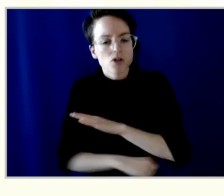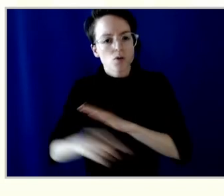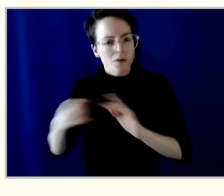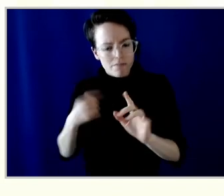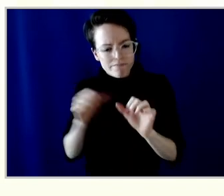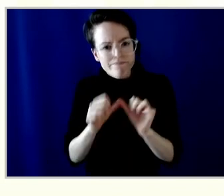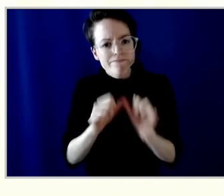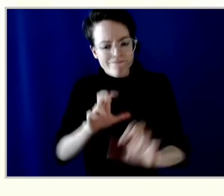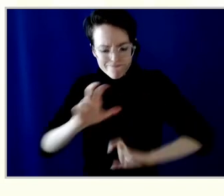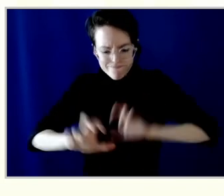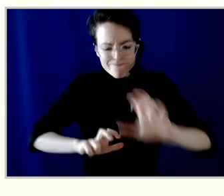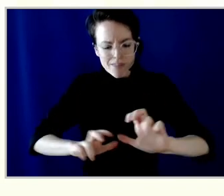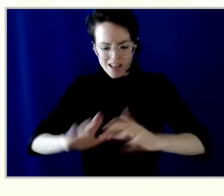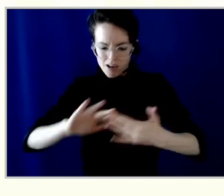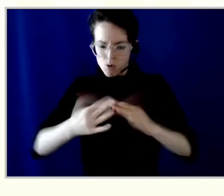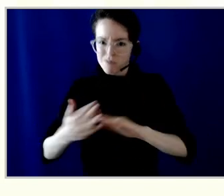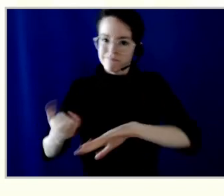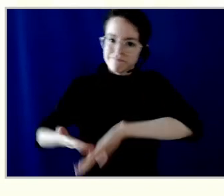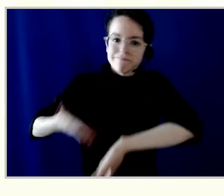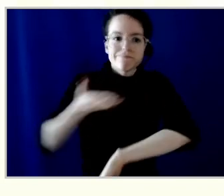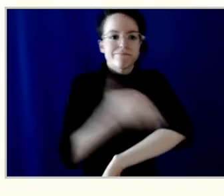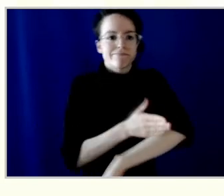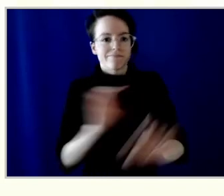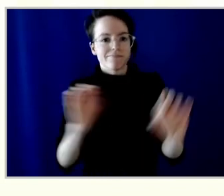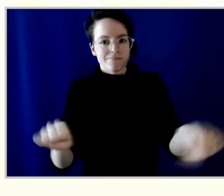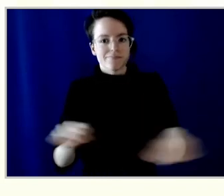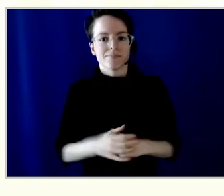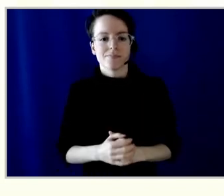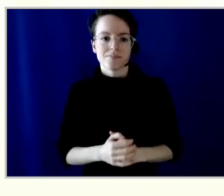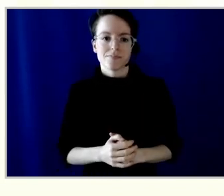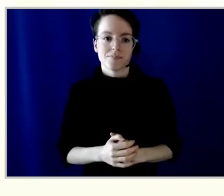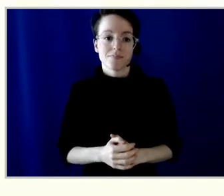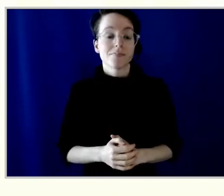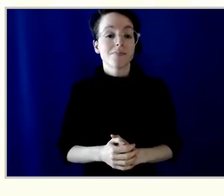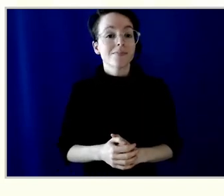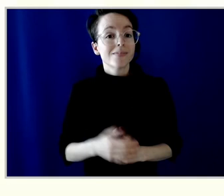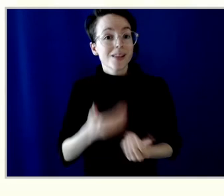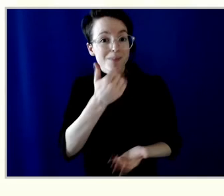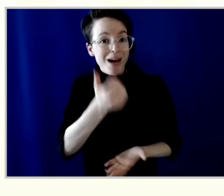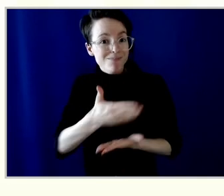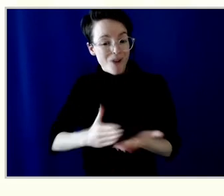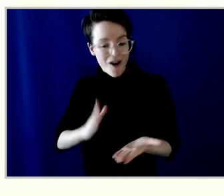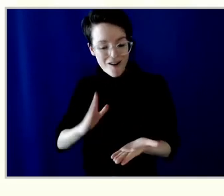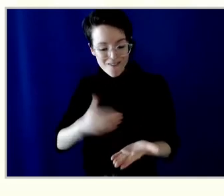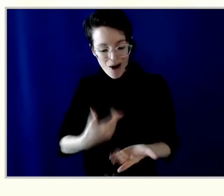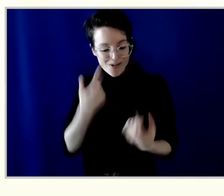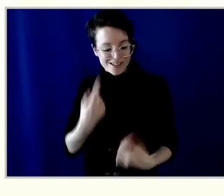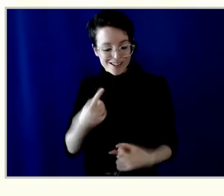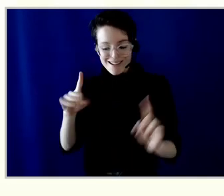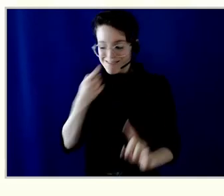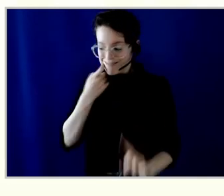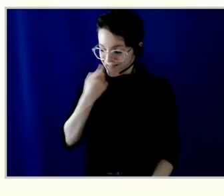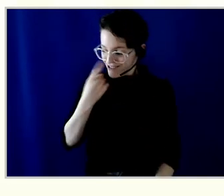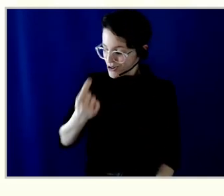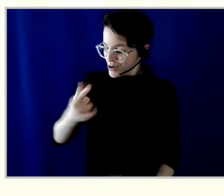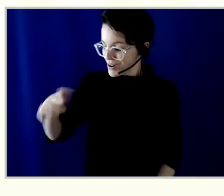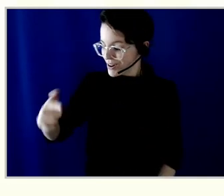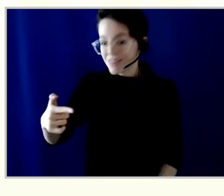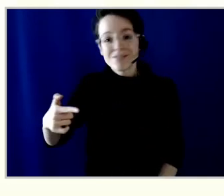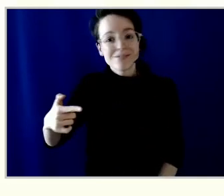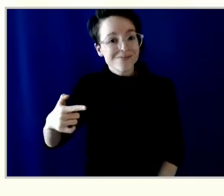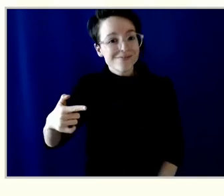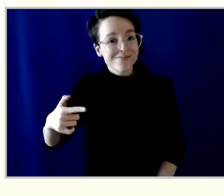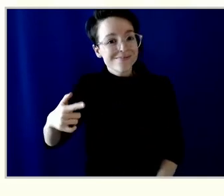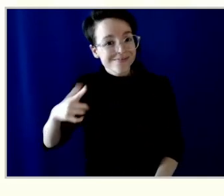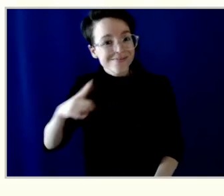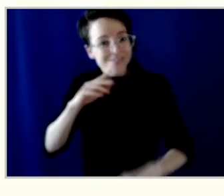The best part of our success in 2021 is actually what it means for the value and the impact we deliver for members and communities. The